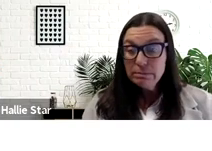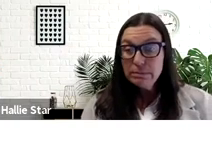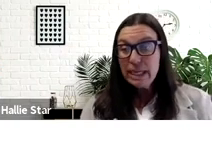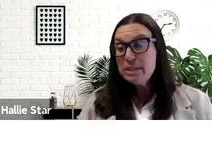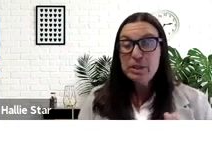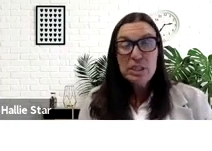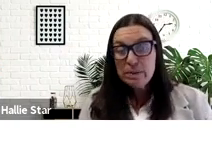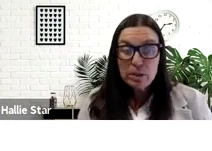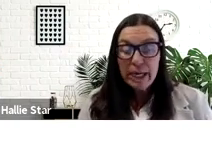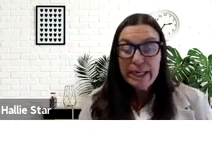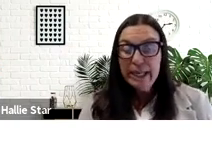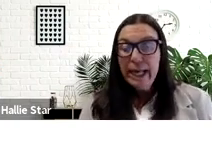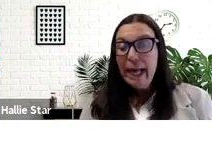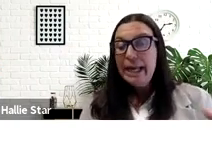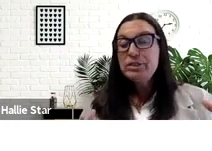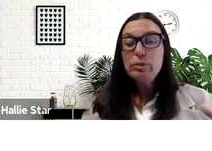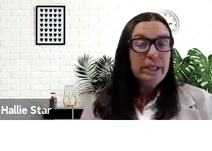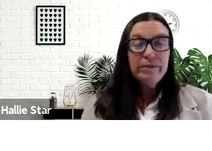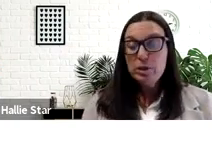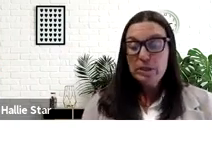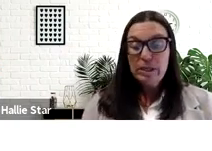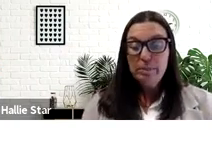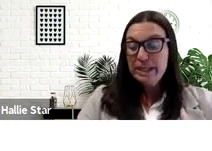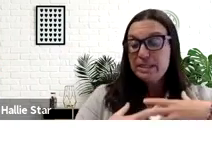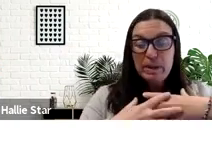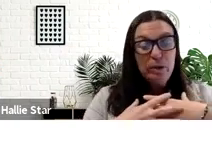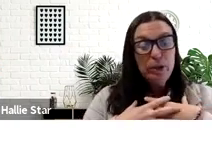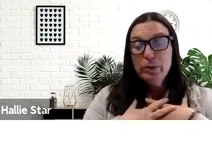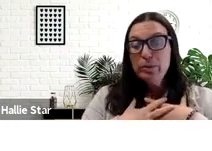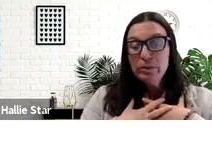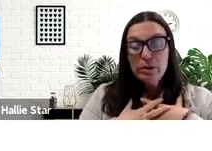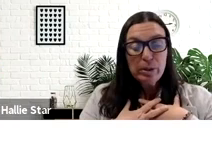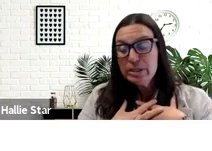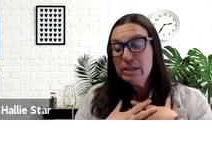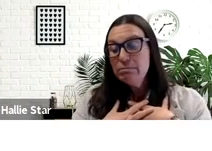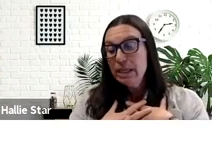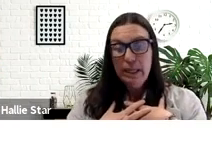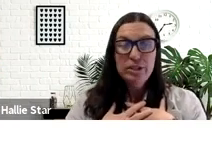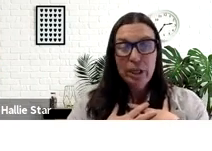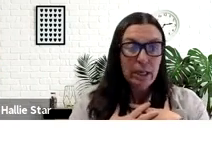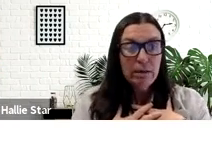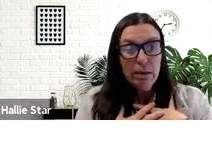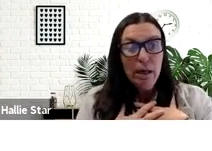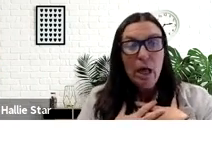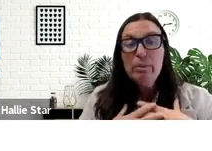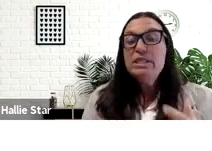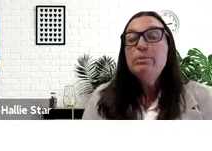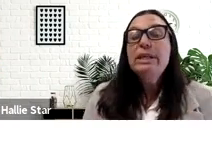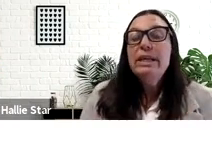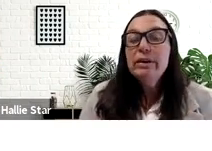and it's participatory, and it's written in the first person, because it's about you, the person engaging in it.